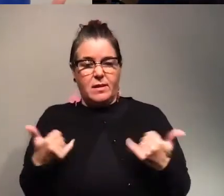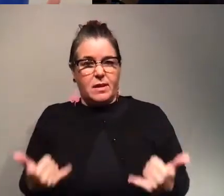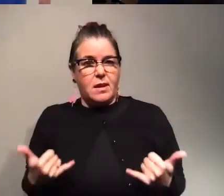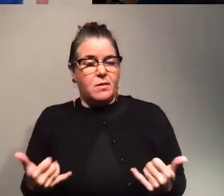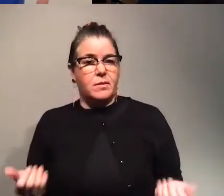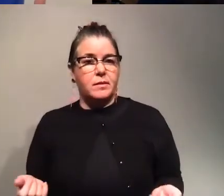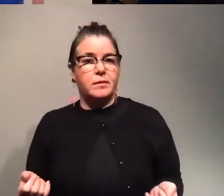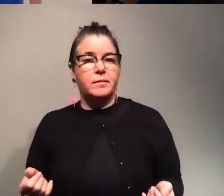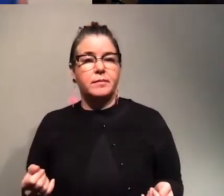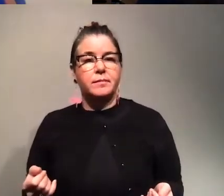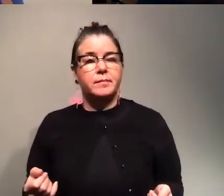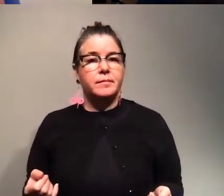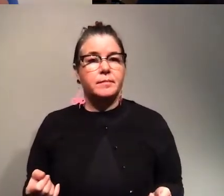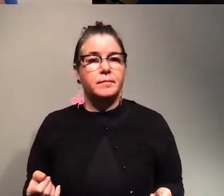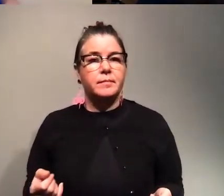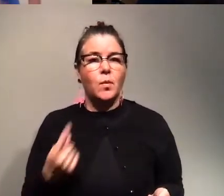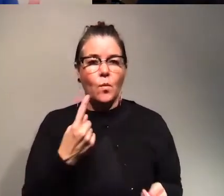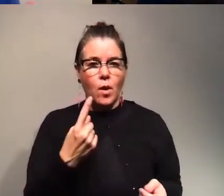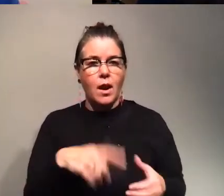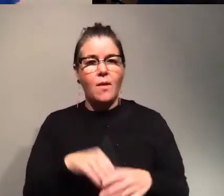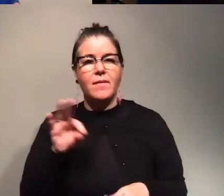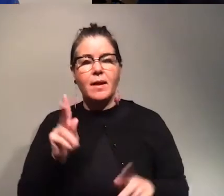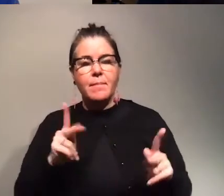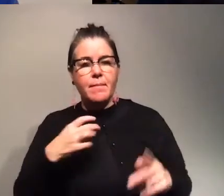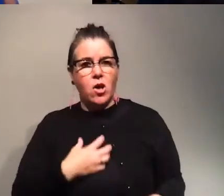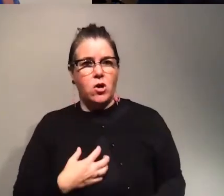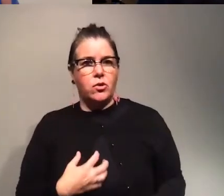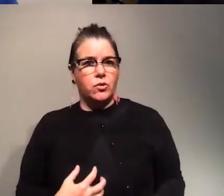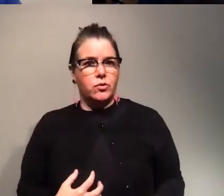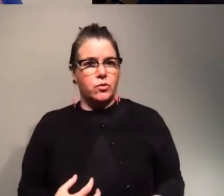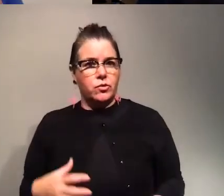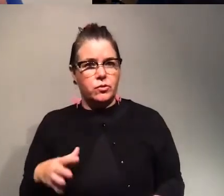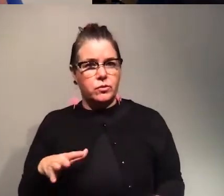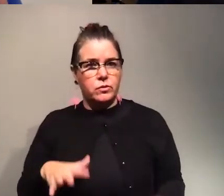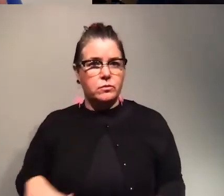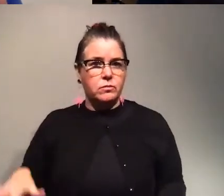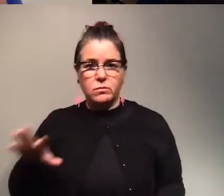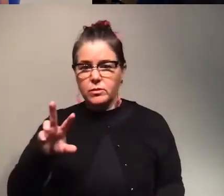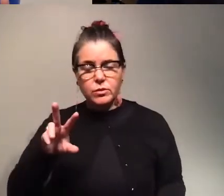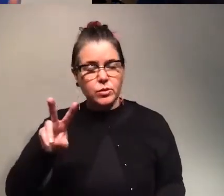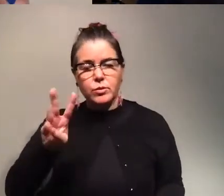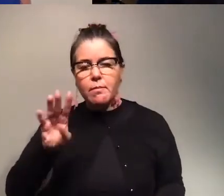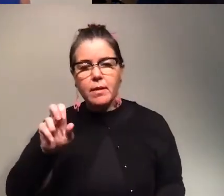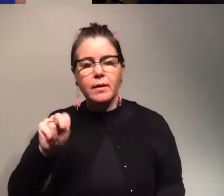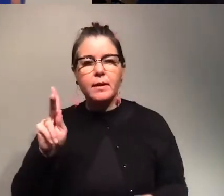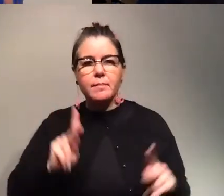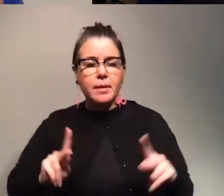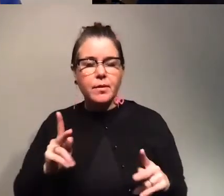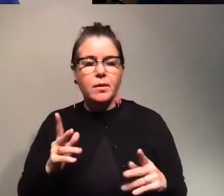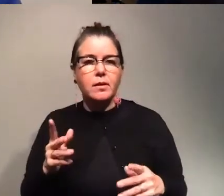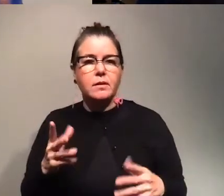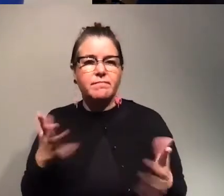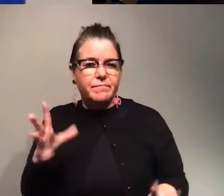one of nine people suffer from hunger and around 2 billion people have experienced